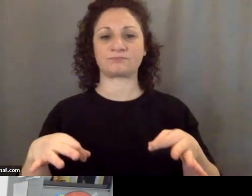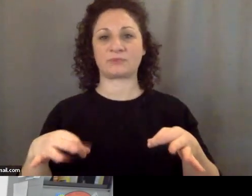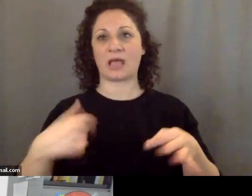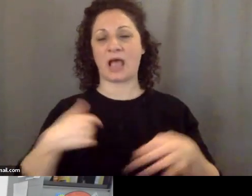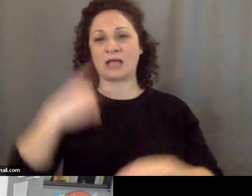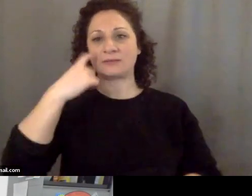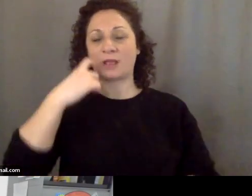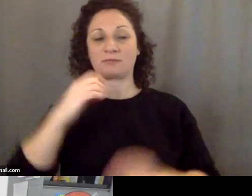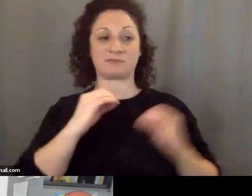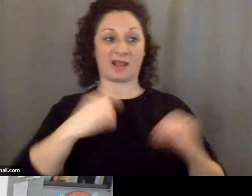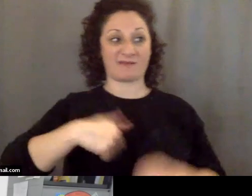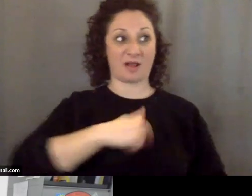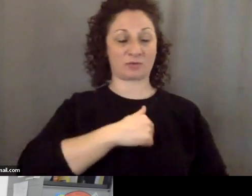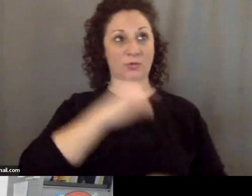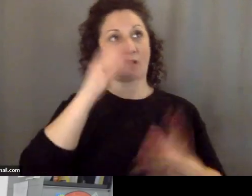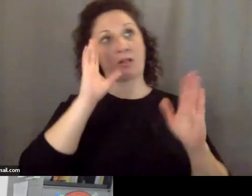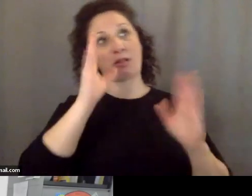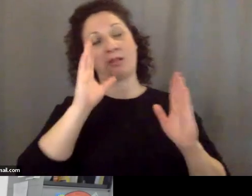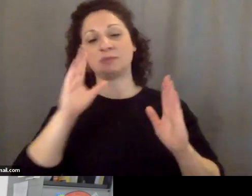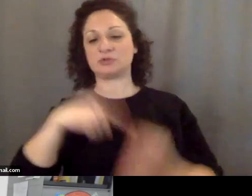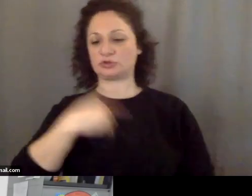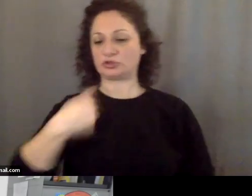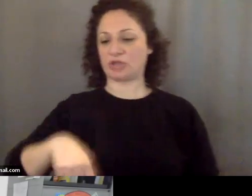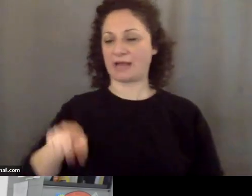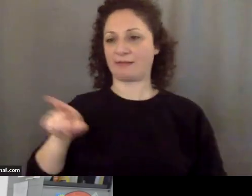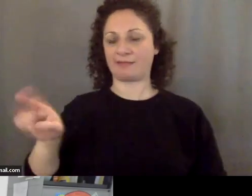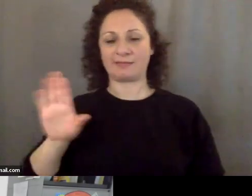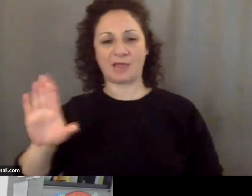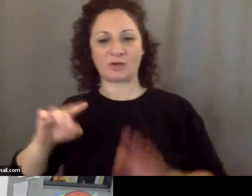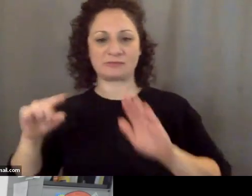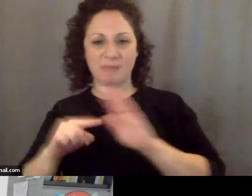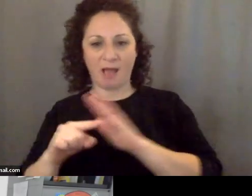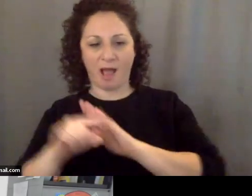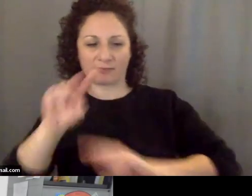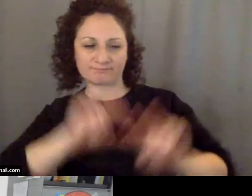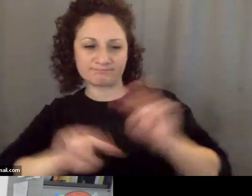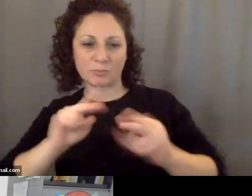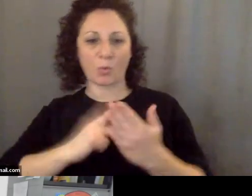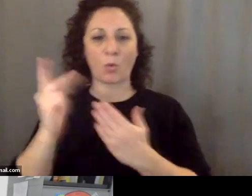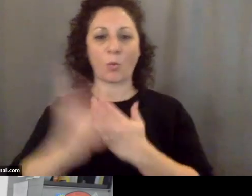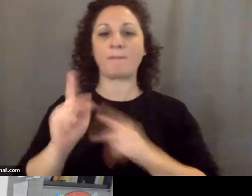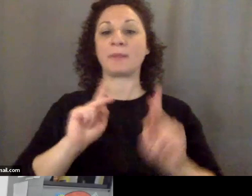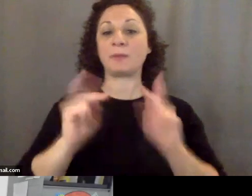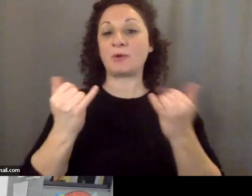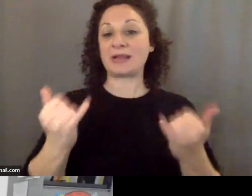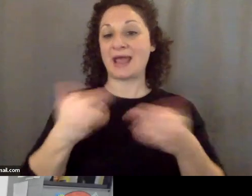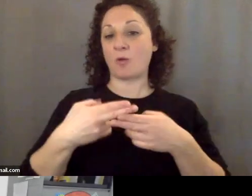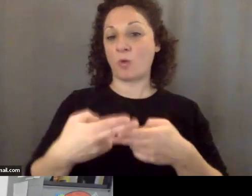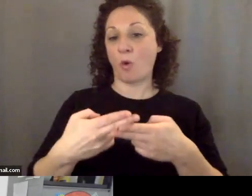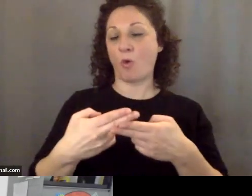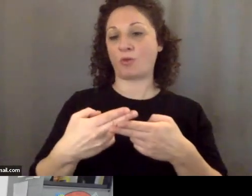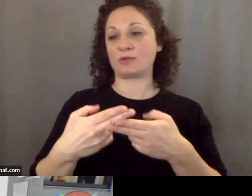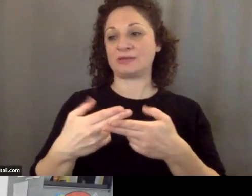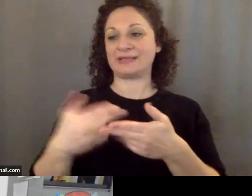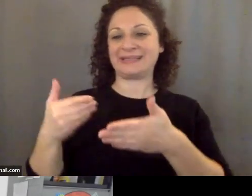of at all, China's spy surveillance program, what people are now referring to as its near